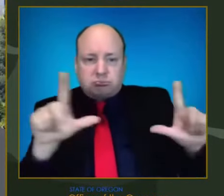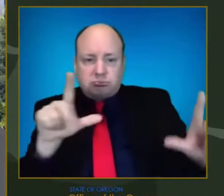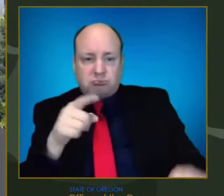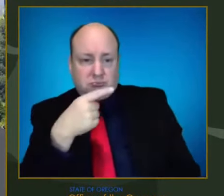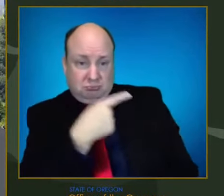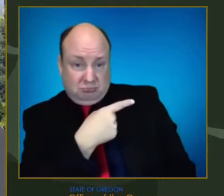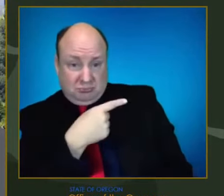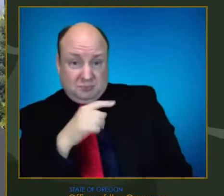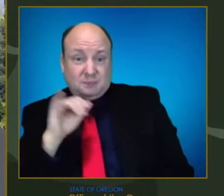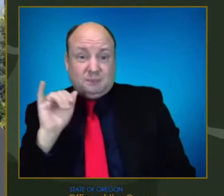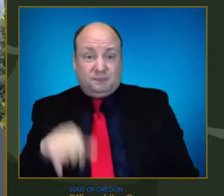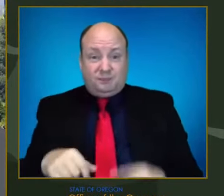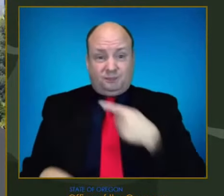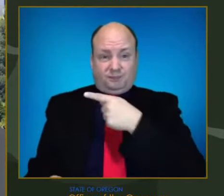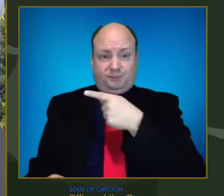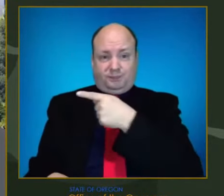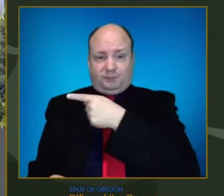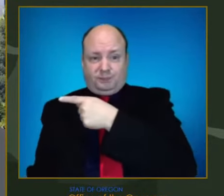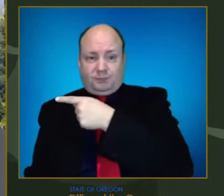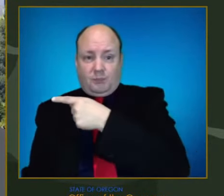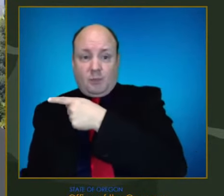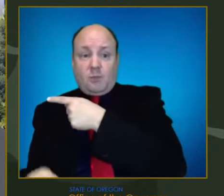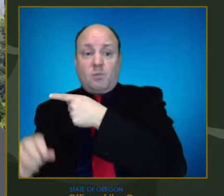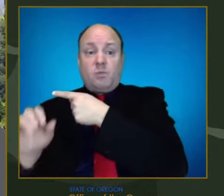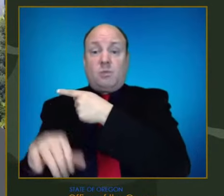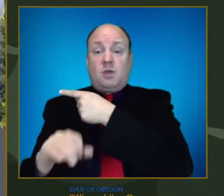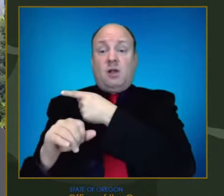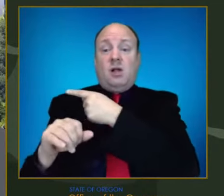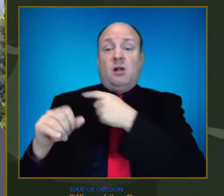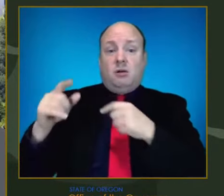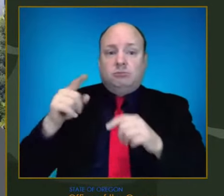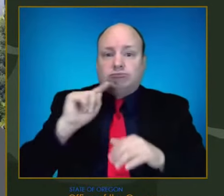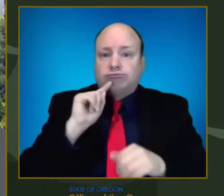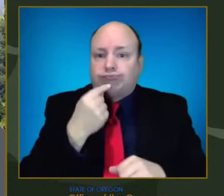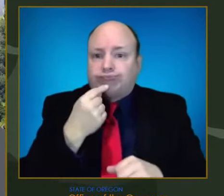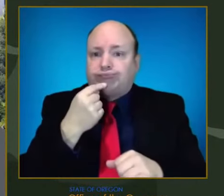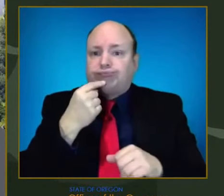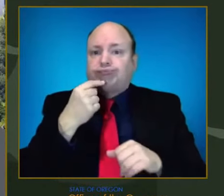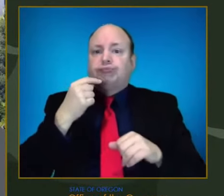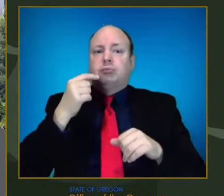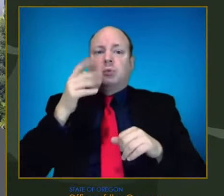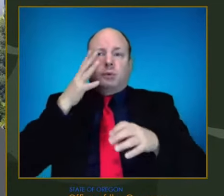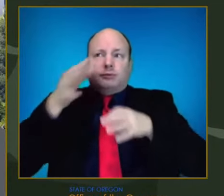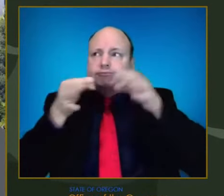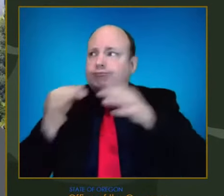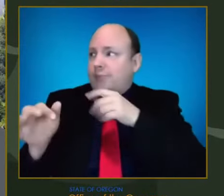and we will be updating this as more information becomes available.